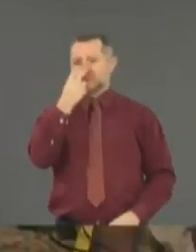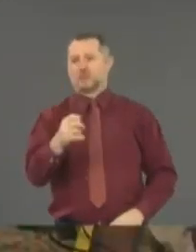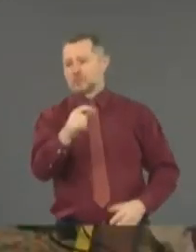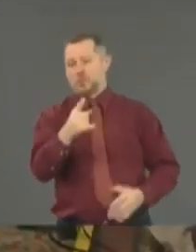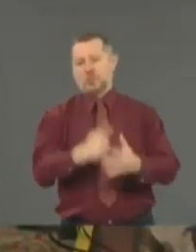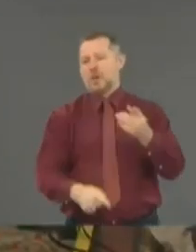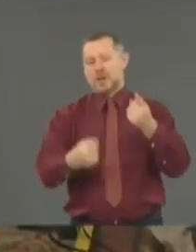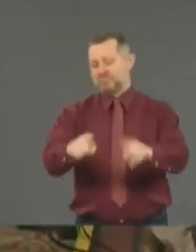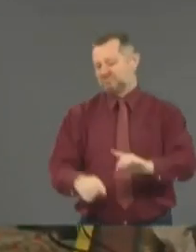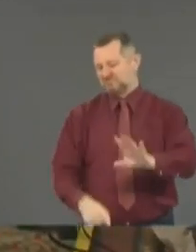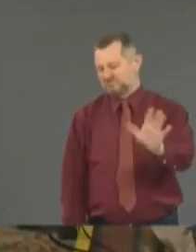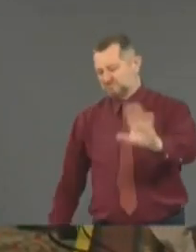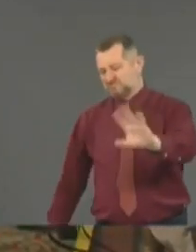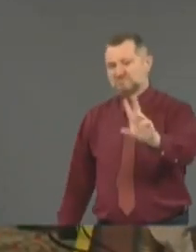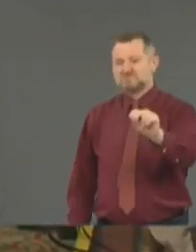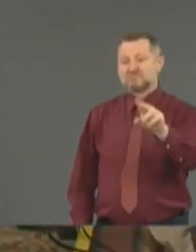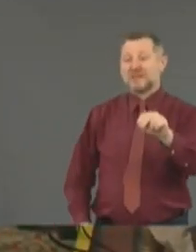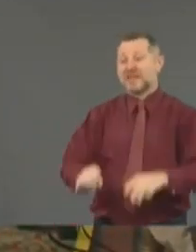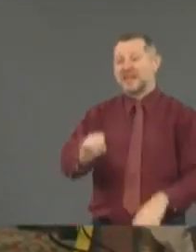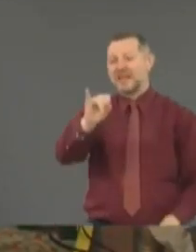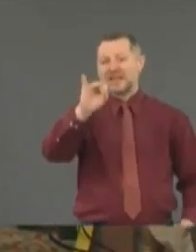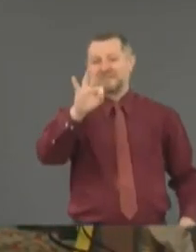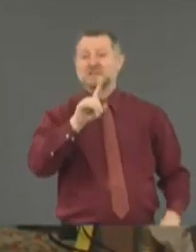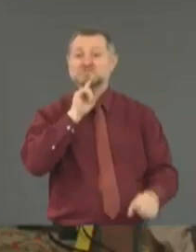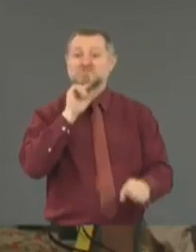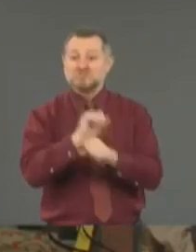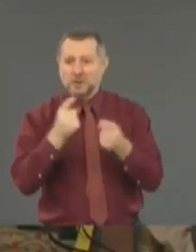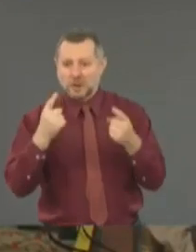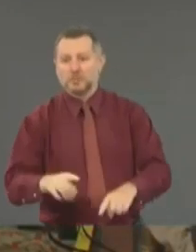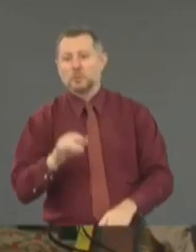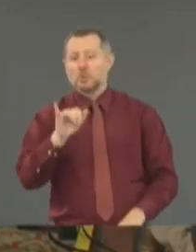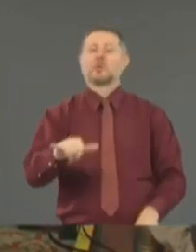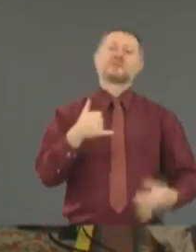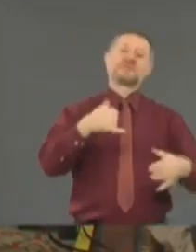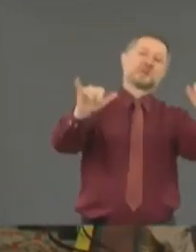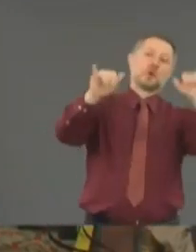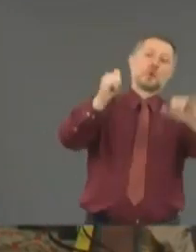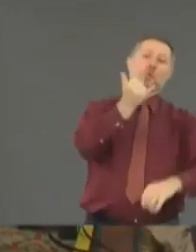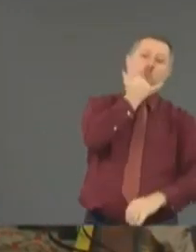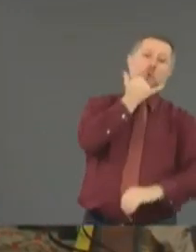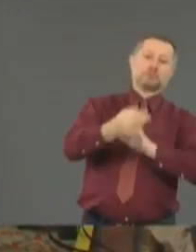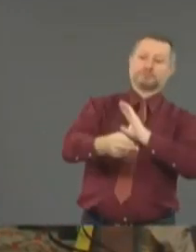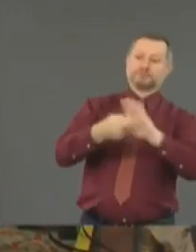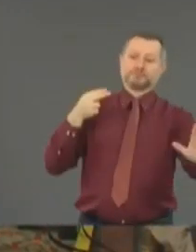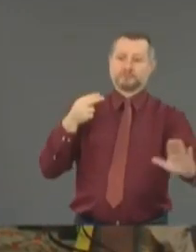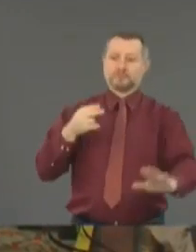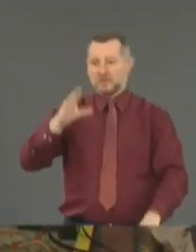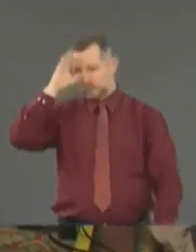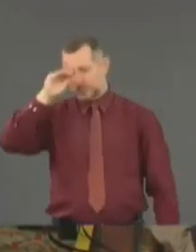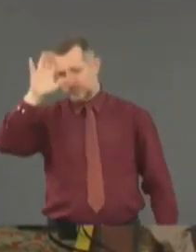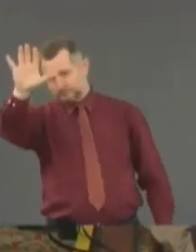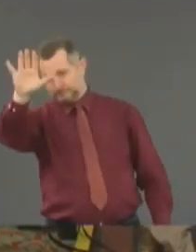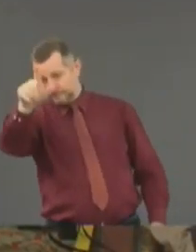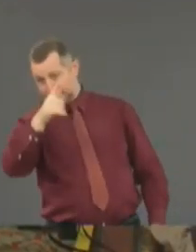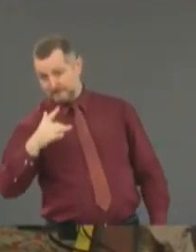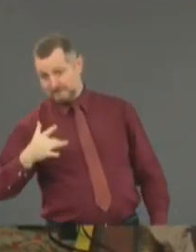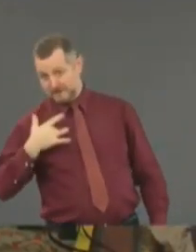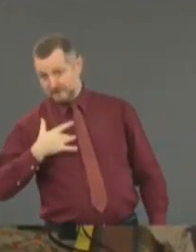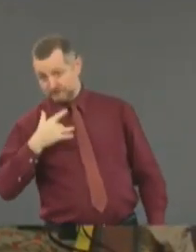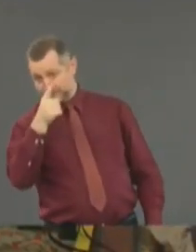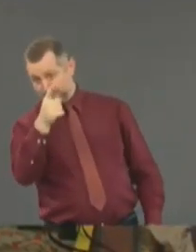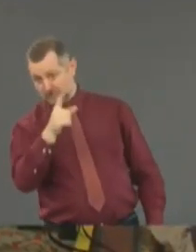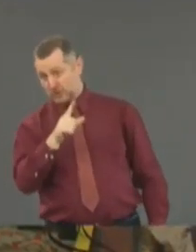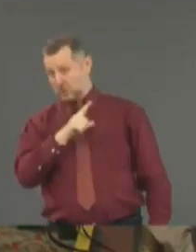If they did do that, it's wrong. Do you expect that to be a full repeal that the legislature will go for, or will it be a